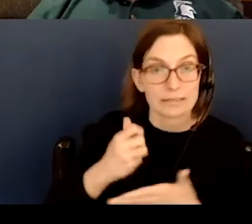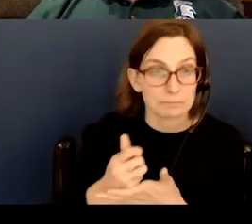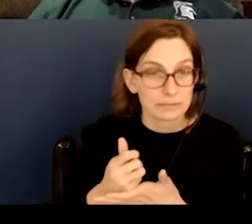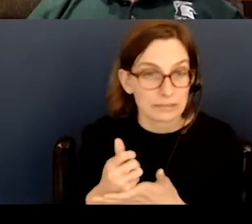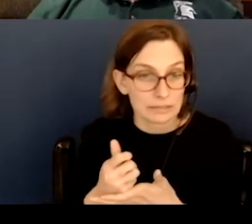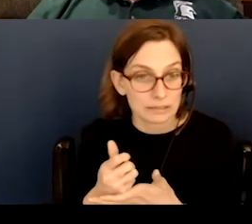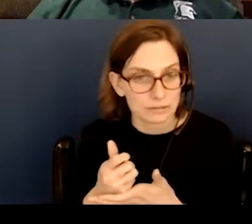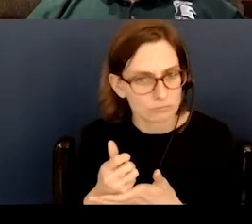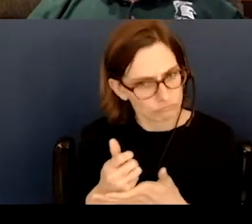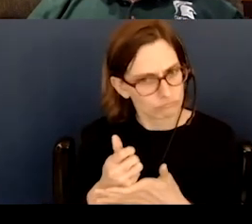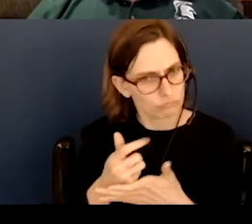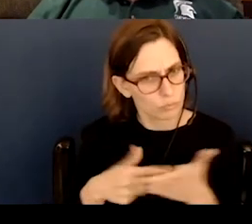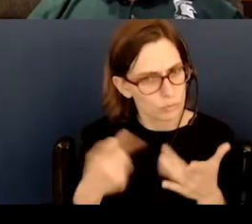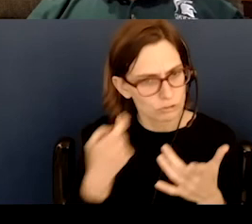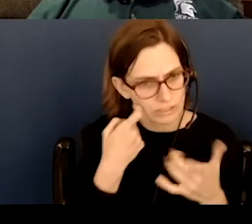what just happened?